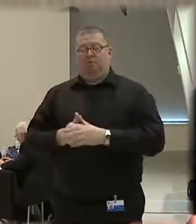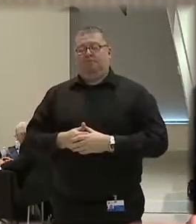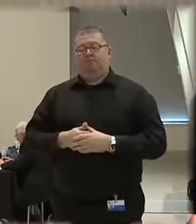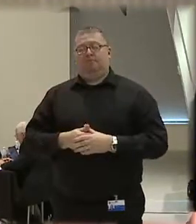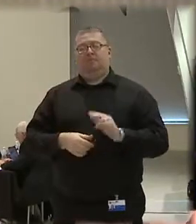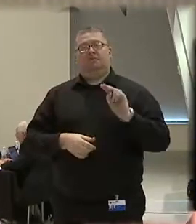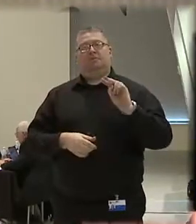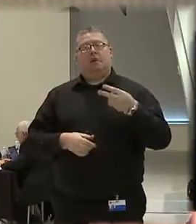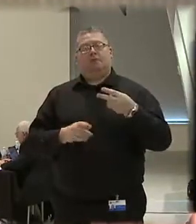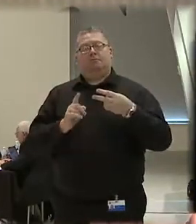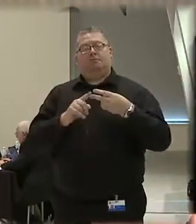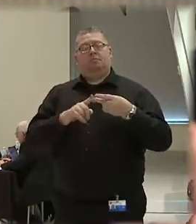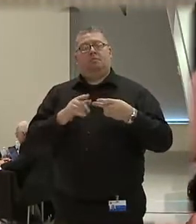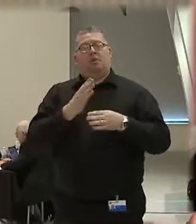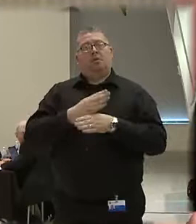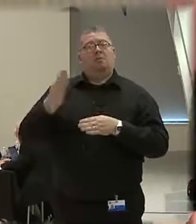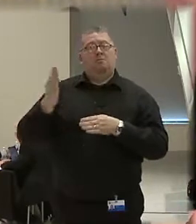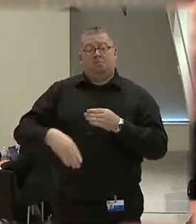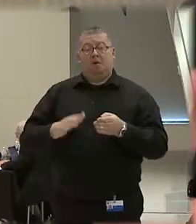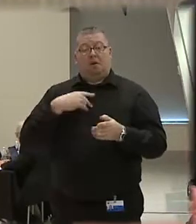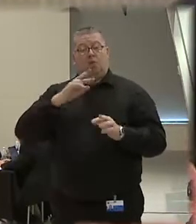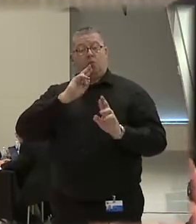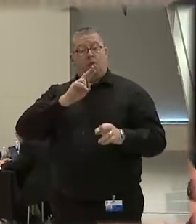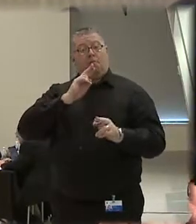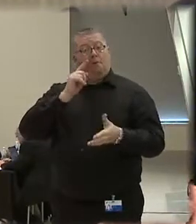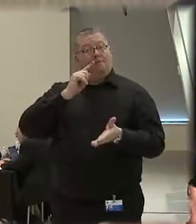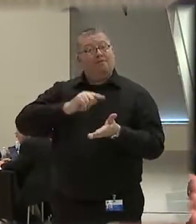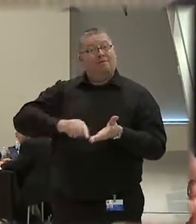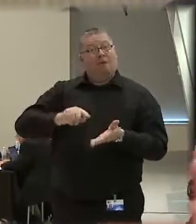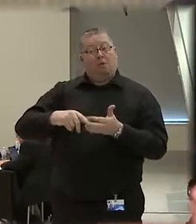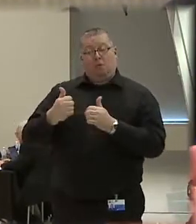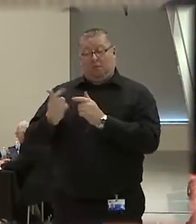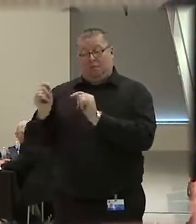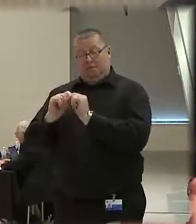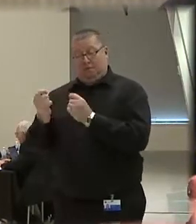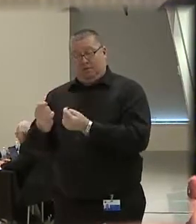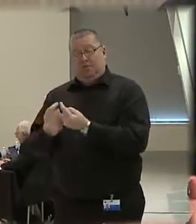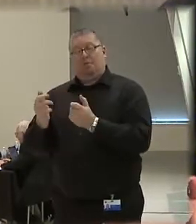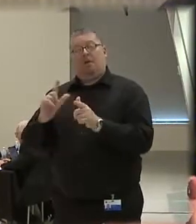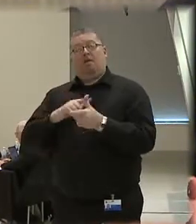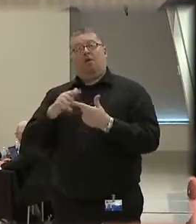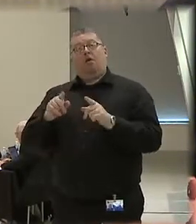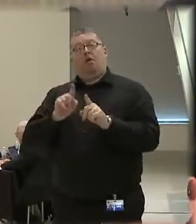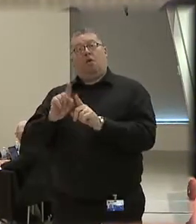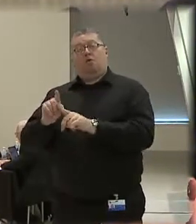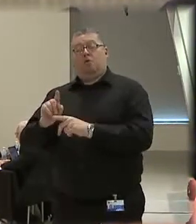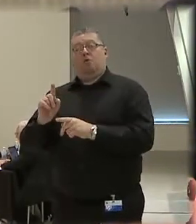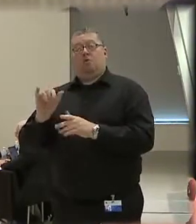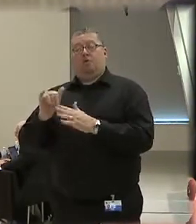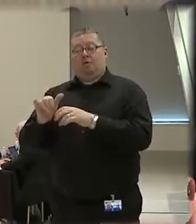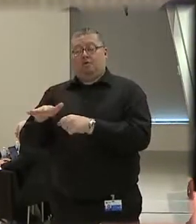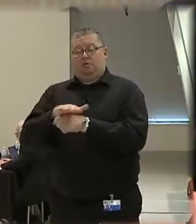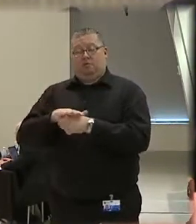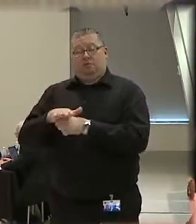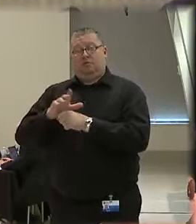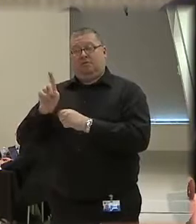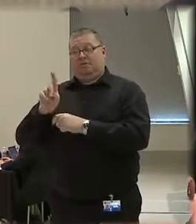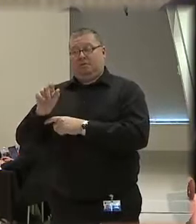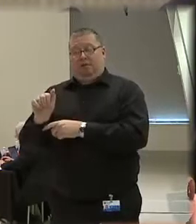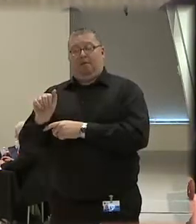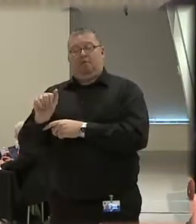Second, complete investigative reports from the force investigation team, as well as the district attorney, are uploaded onto our agency website.